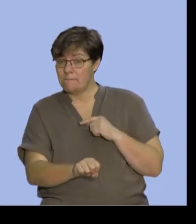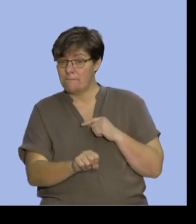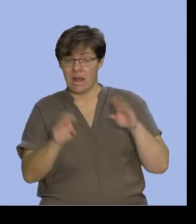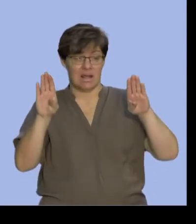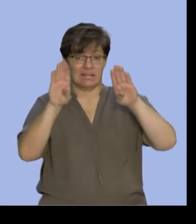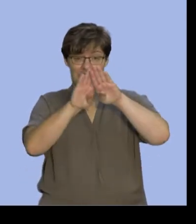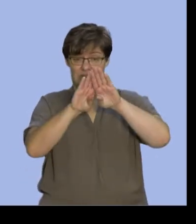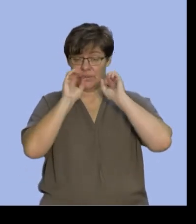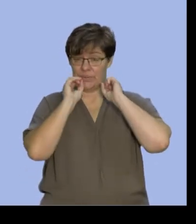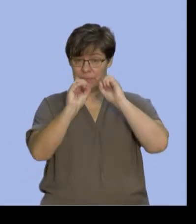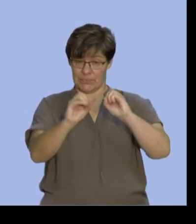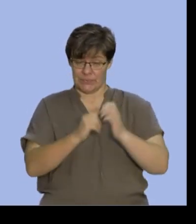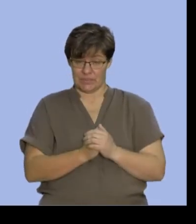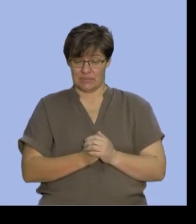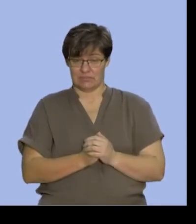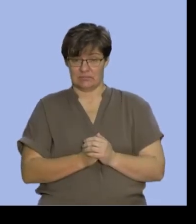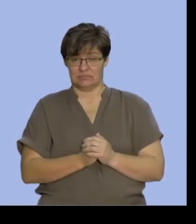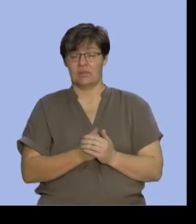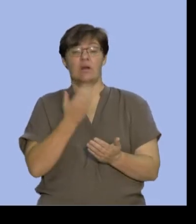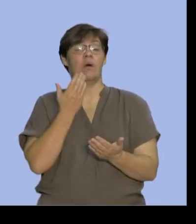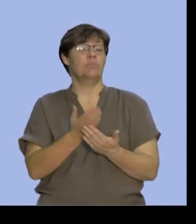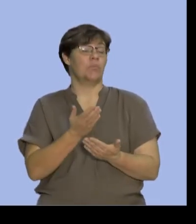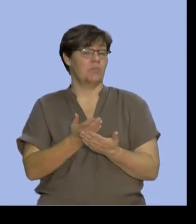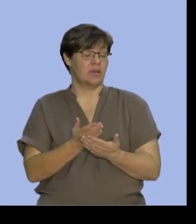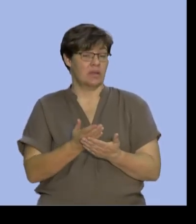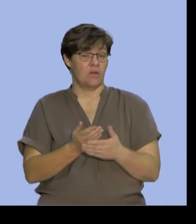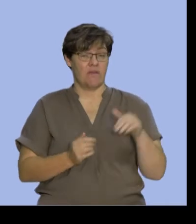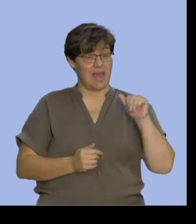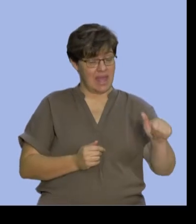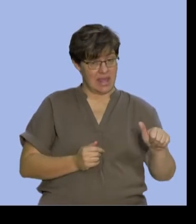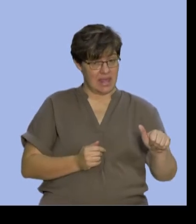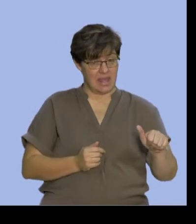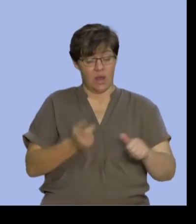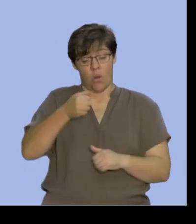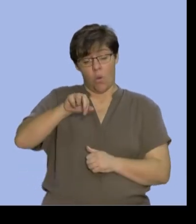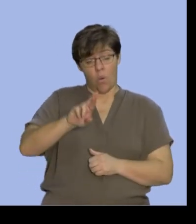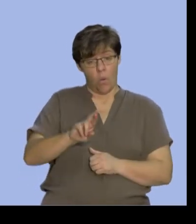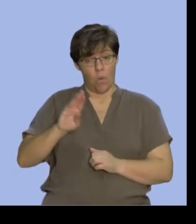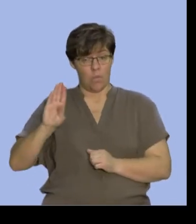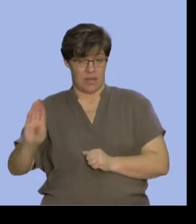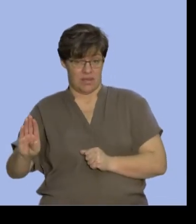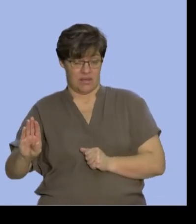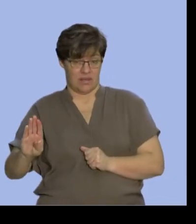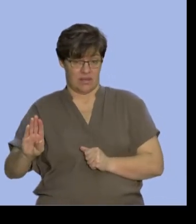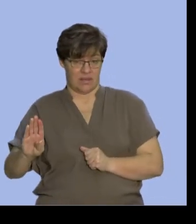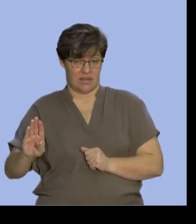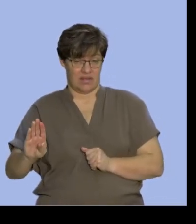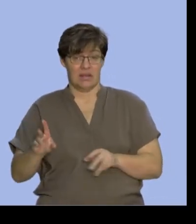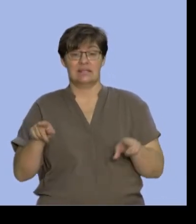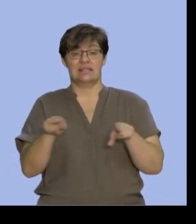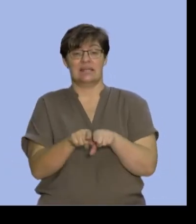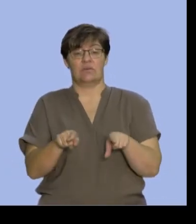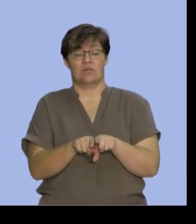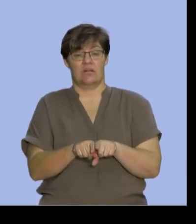intersection, that the probability of A or B is equal to